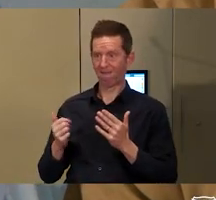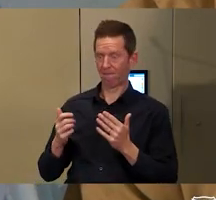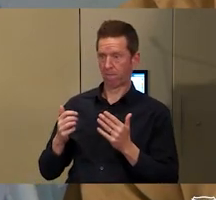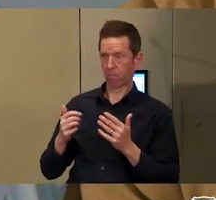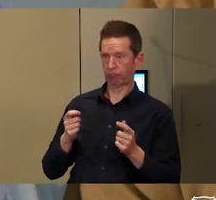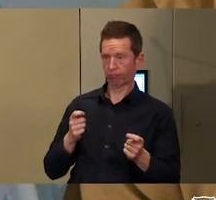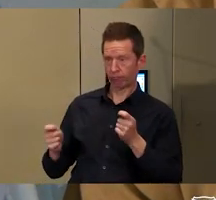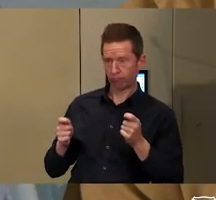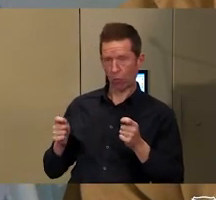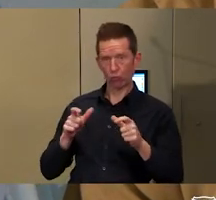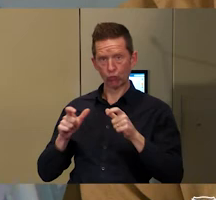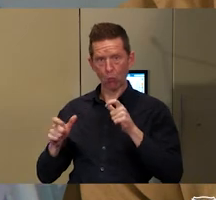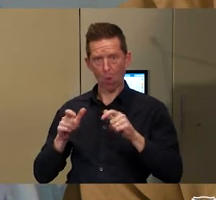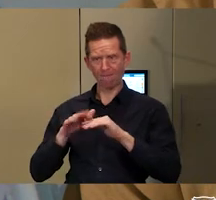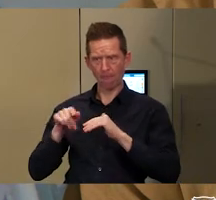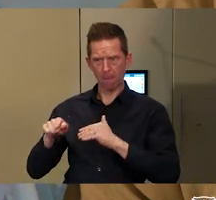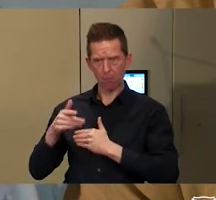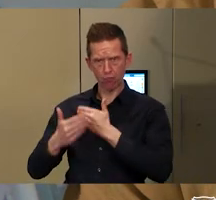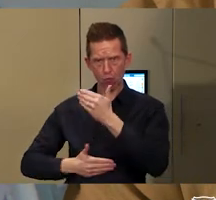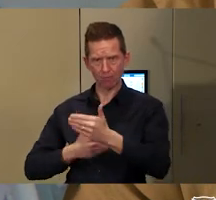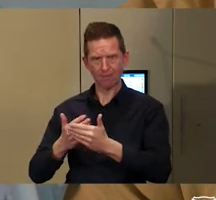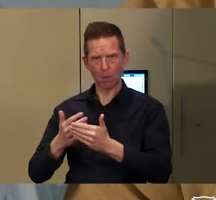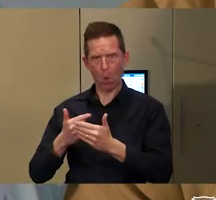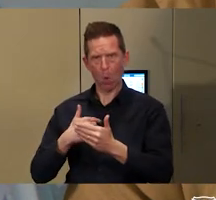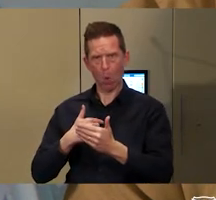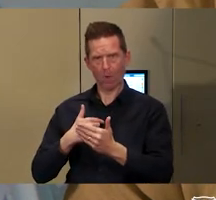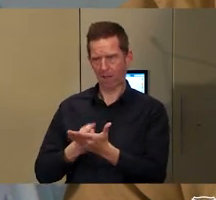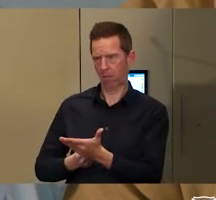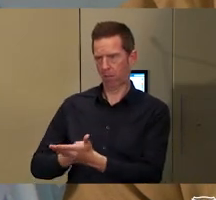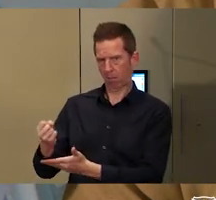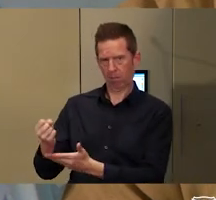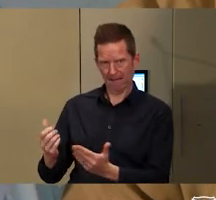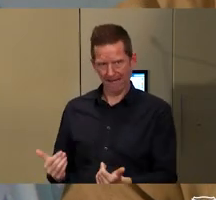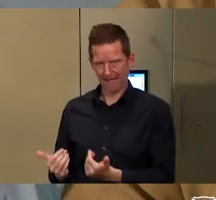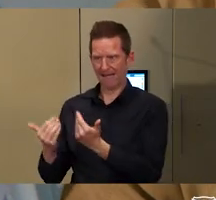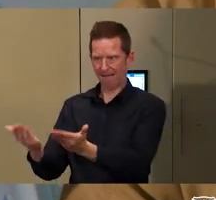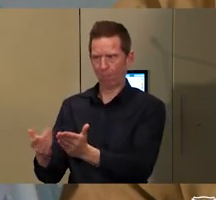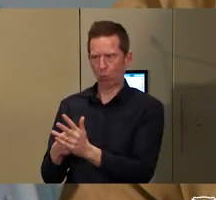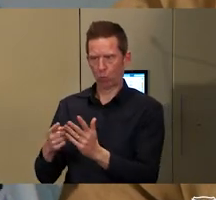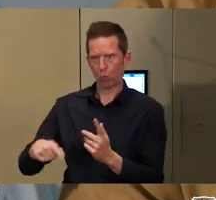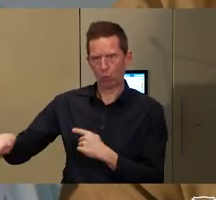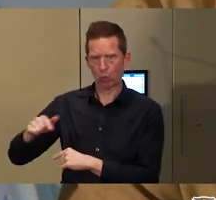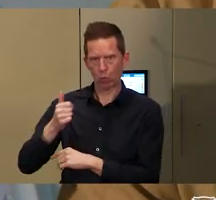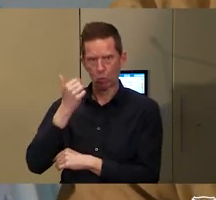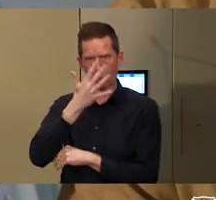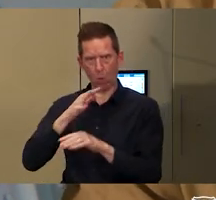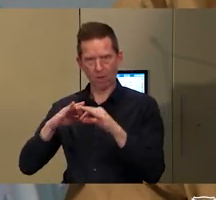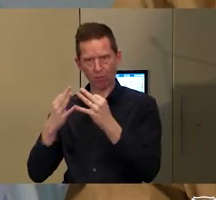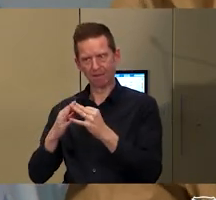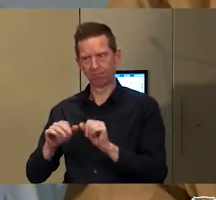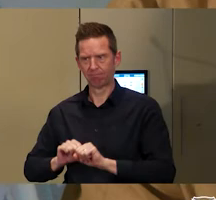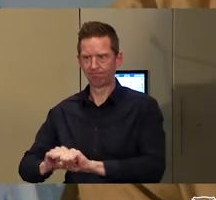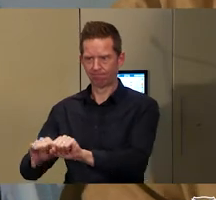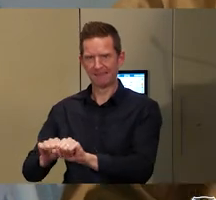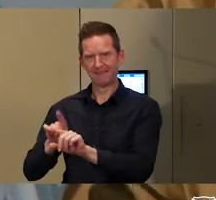those processes to Indigenous organisations to carry out their own research